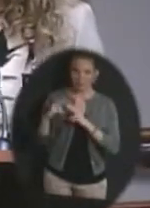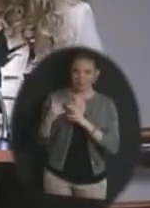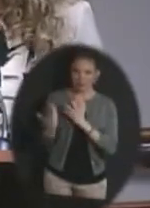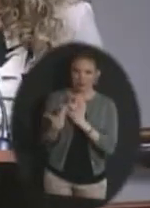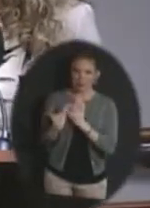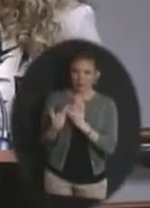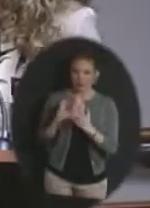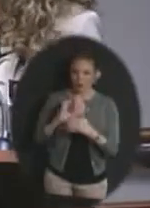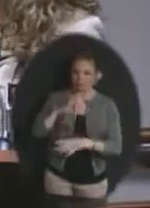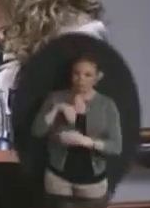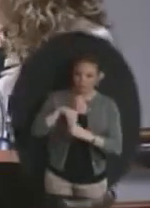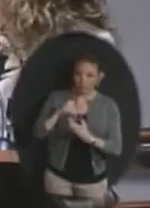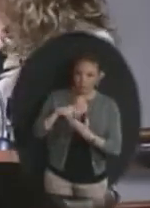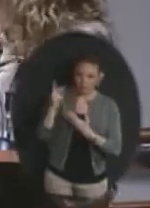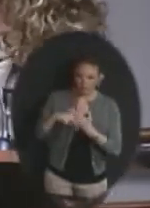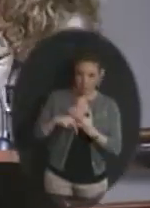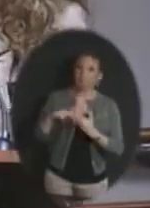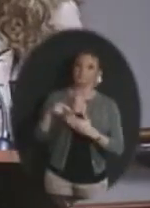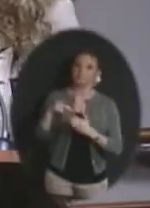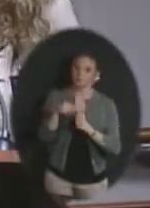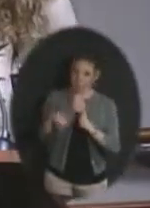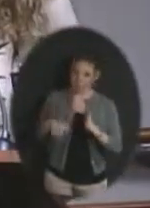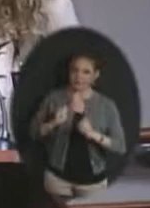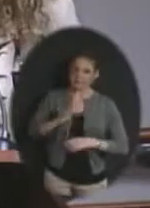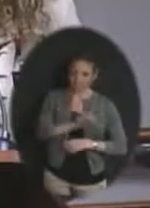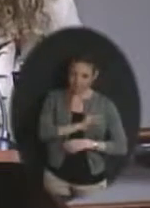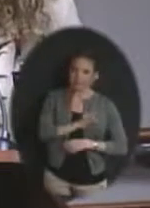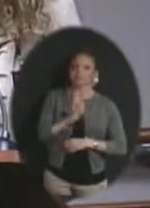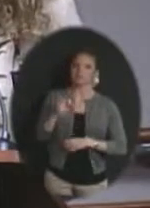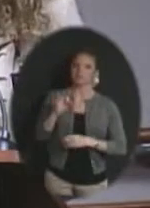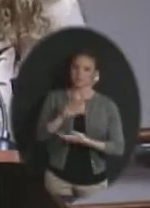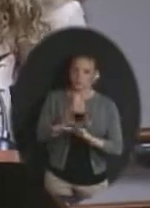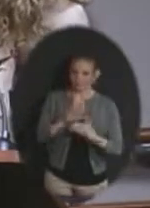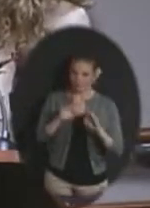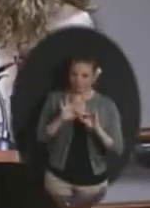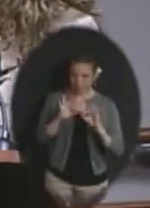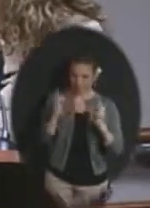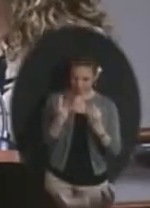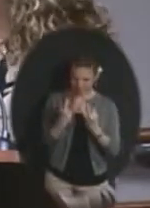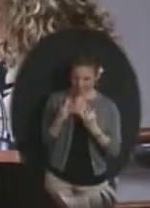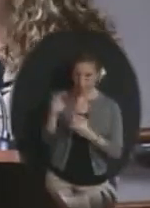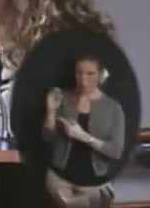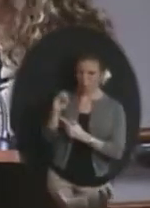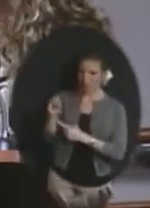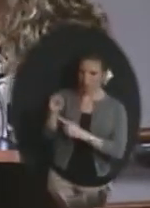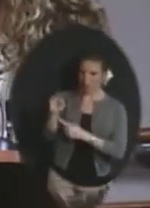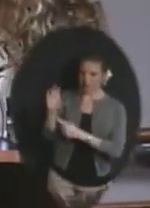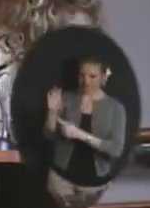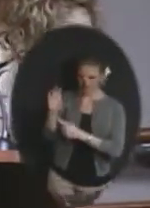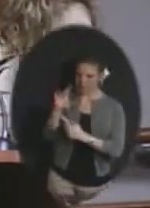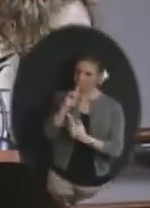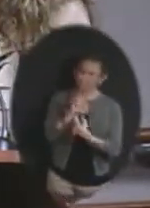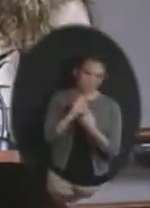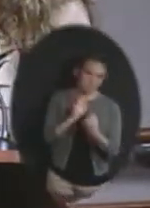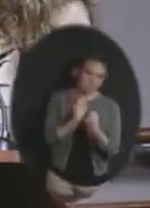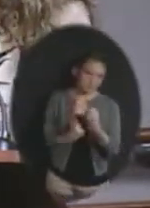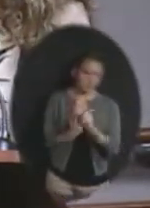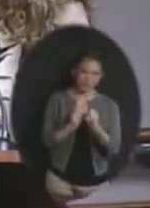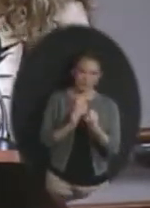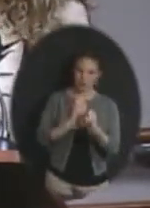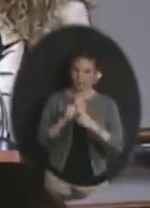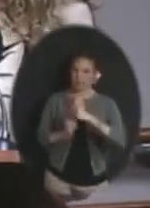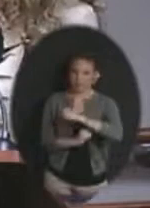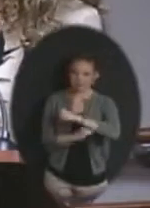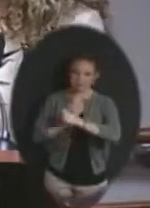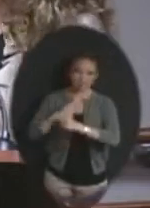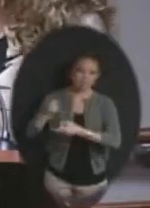programs that serve students, staff, and school families. OMC has been a tremendous supporter of the Olathe Public Schools Foundation and has